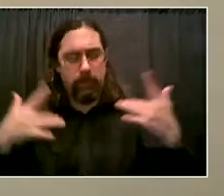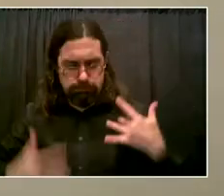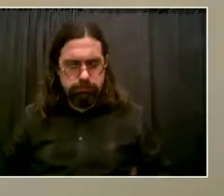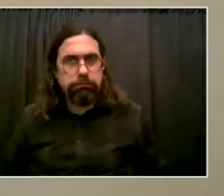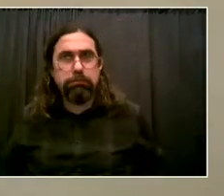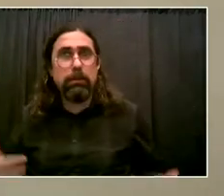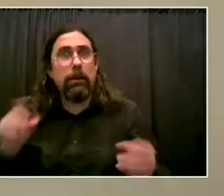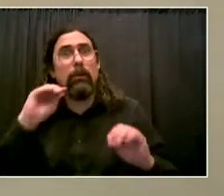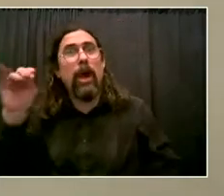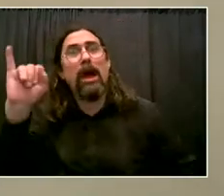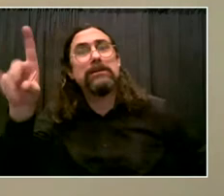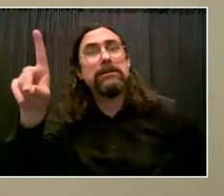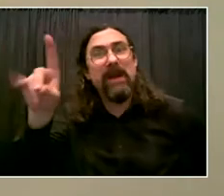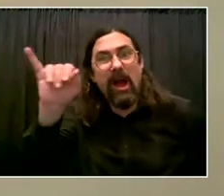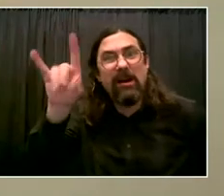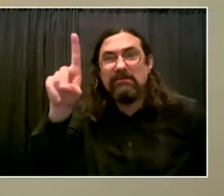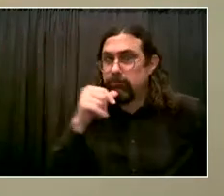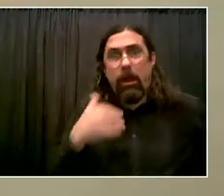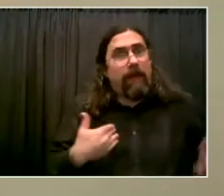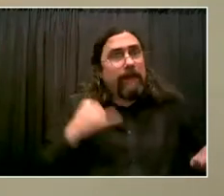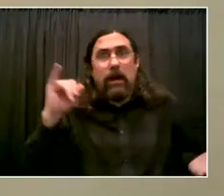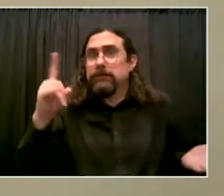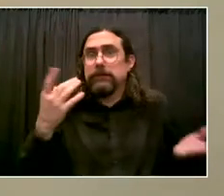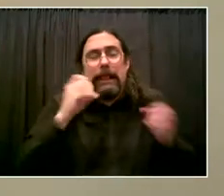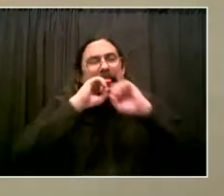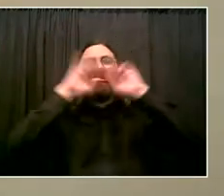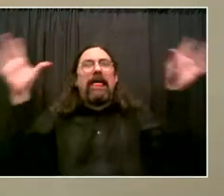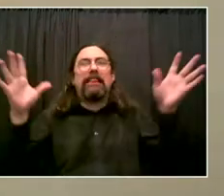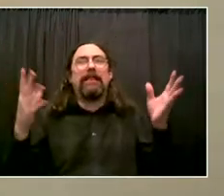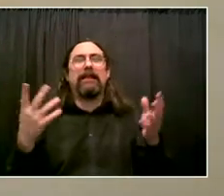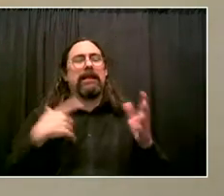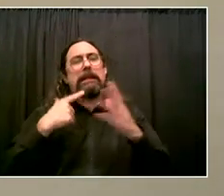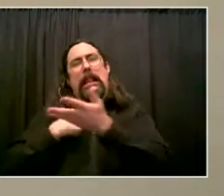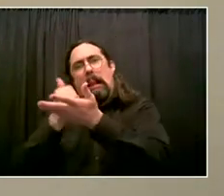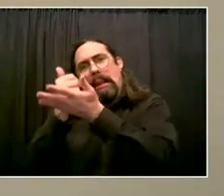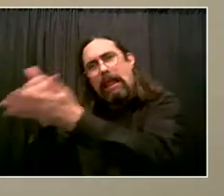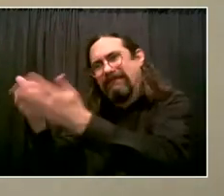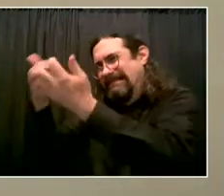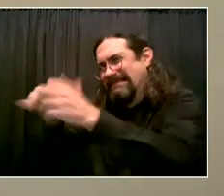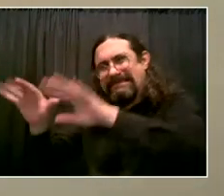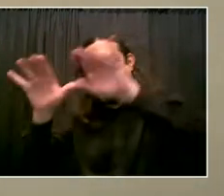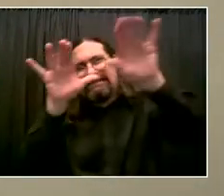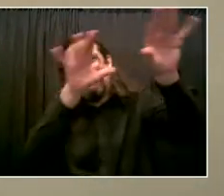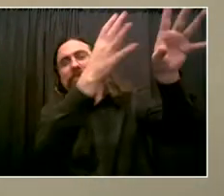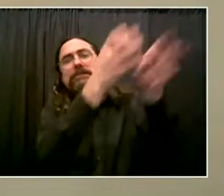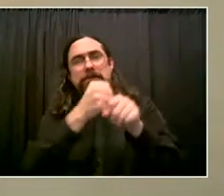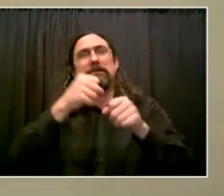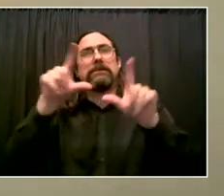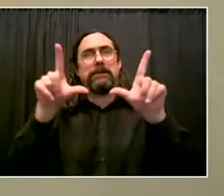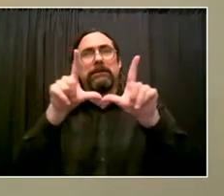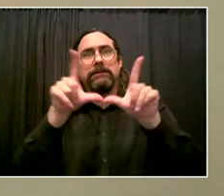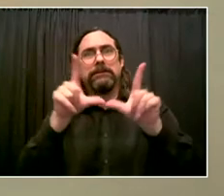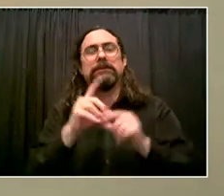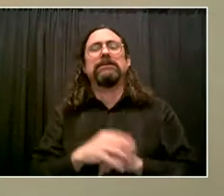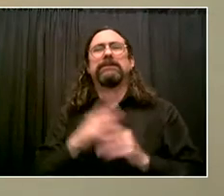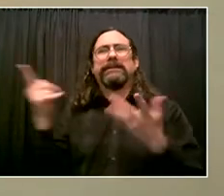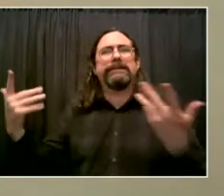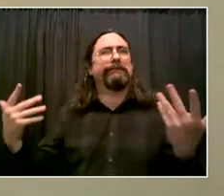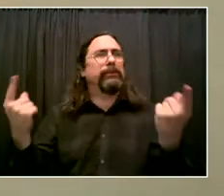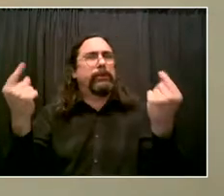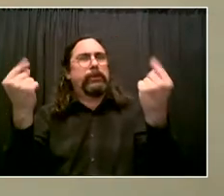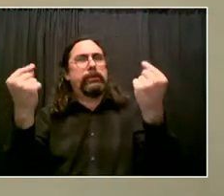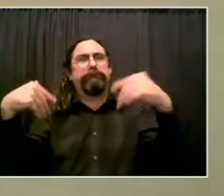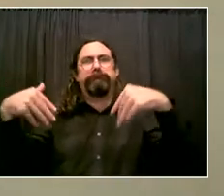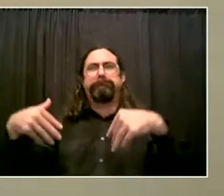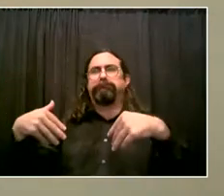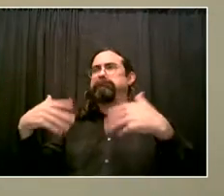job, address some of the trauma that brought him to prison. And I want to make sure we talk about that underlying dilemma of trauma that folk